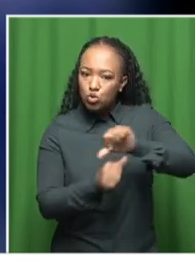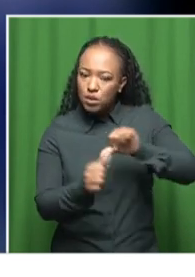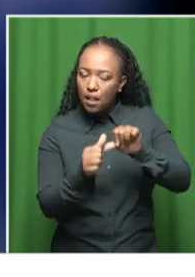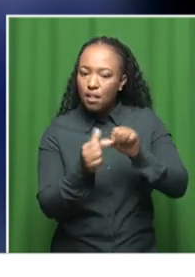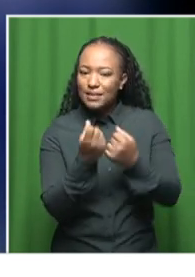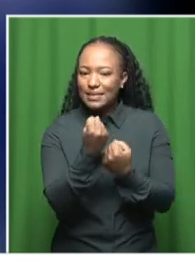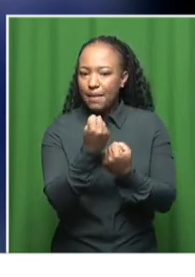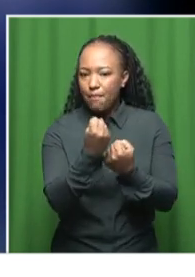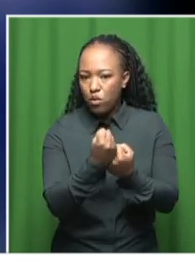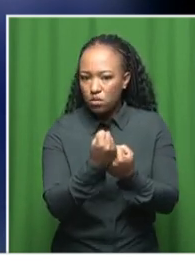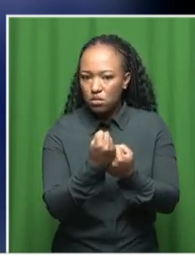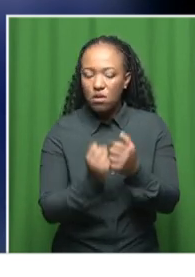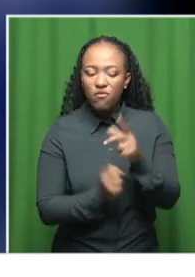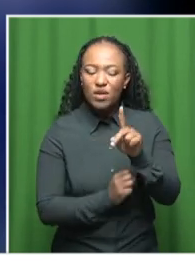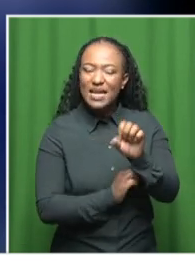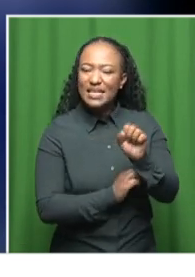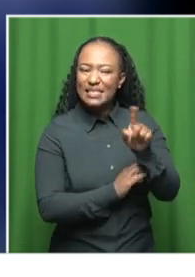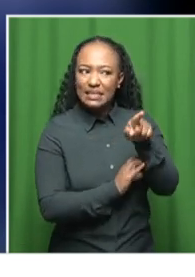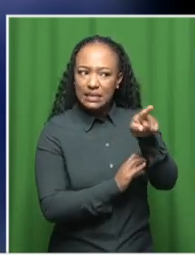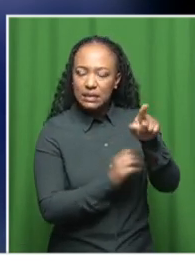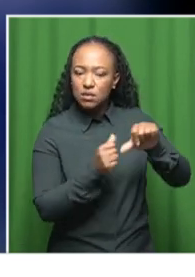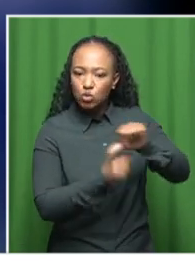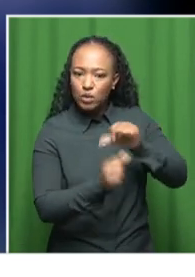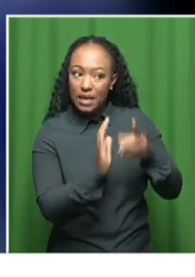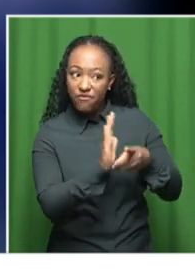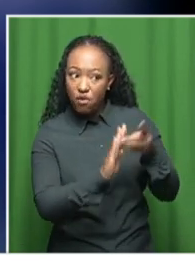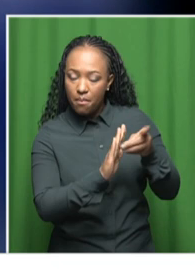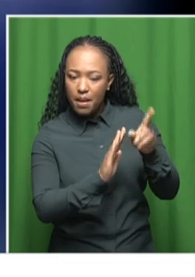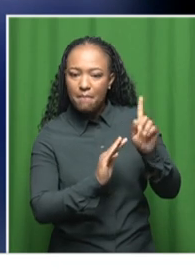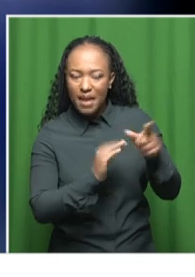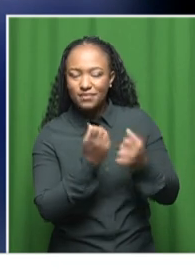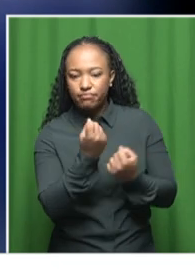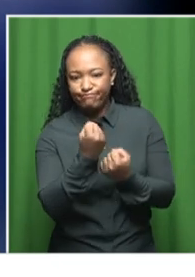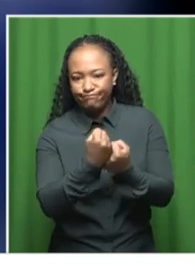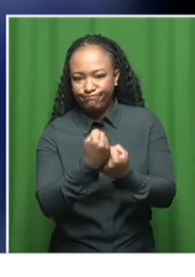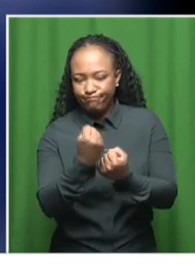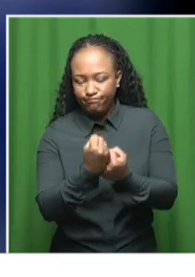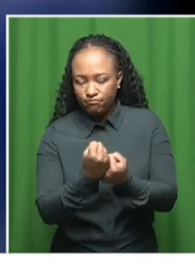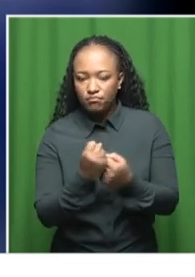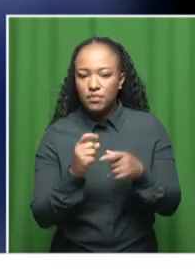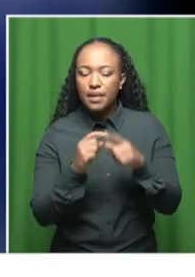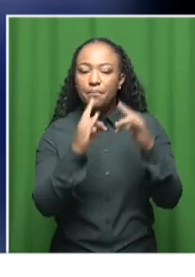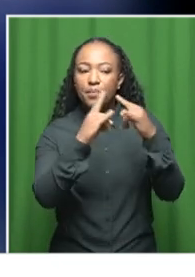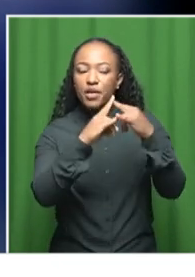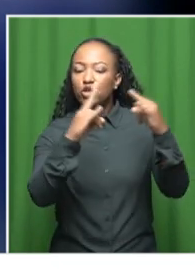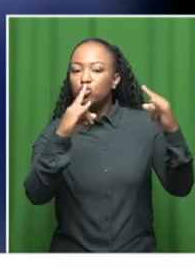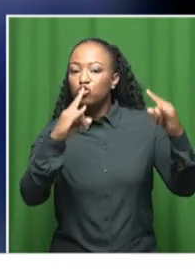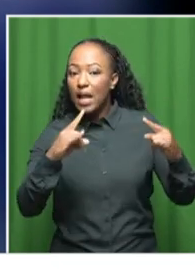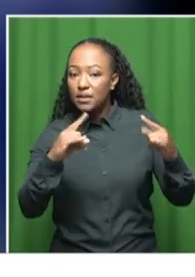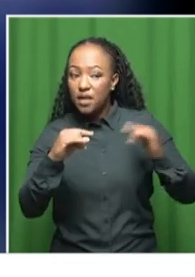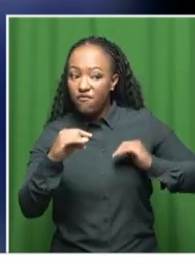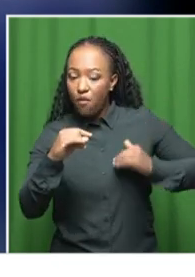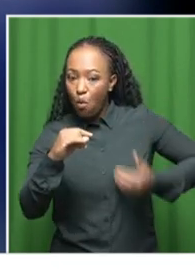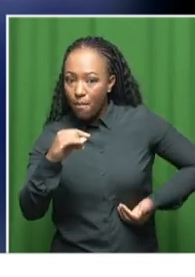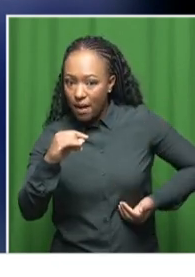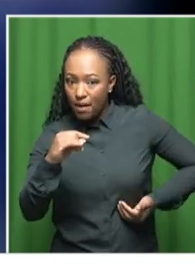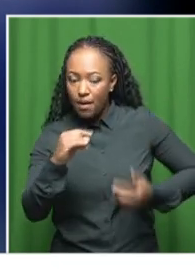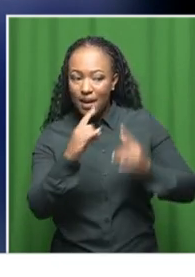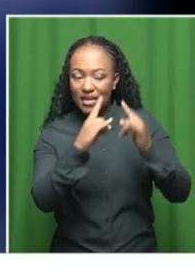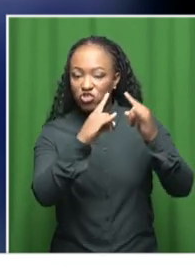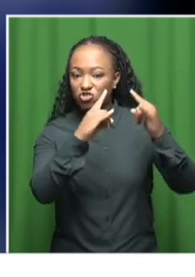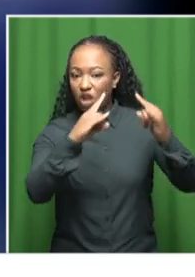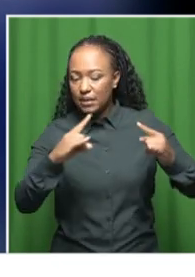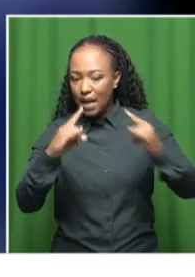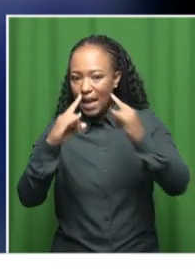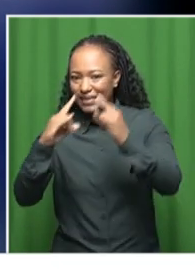gaps in terms of providing psychosocial support for survivors, but also the shelters for women, there are also gaps there. The